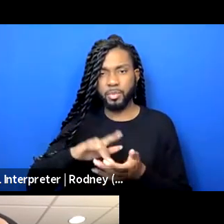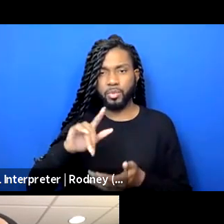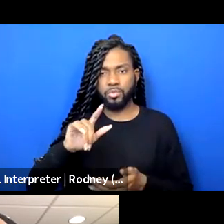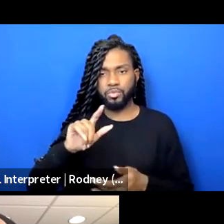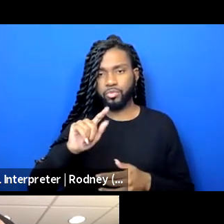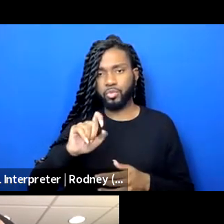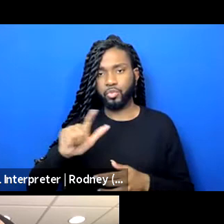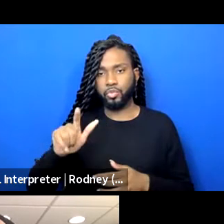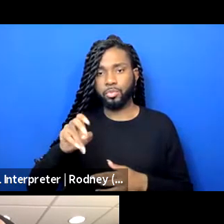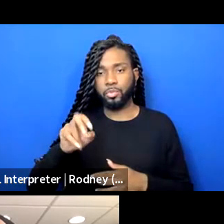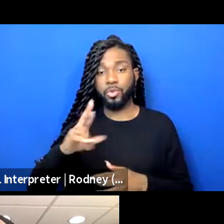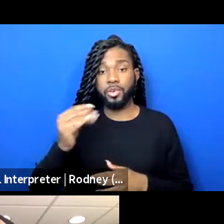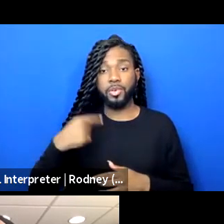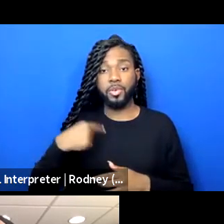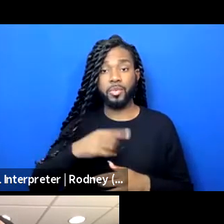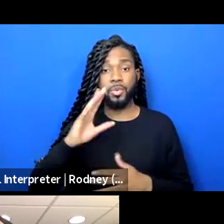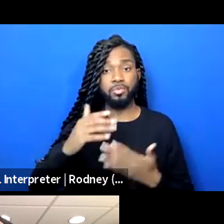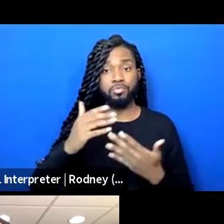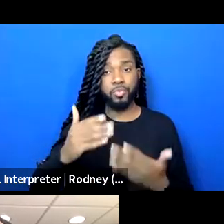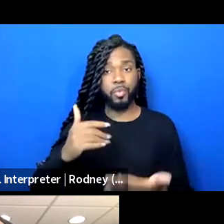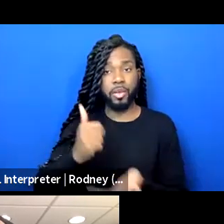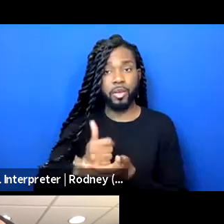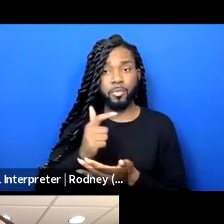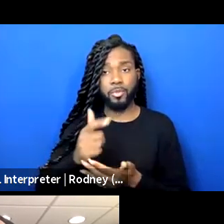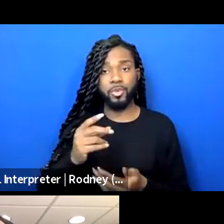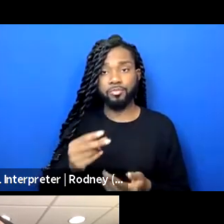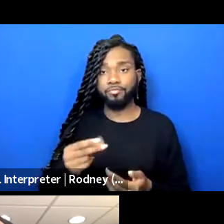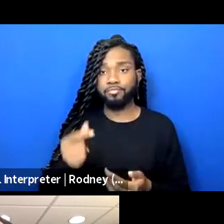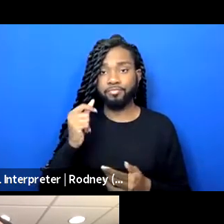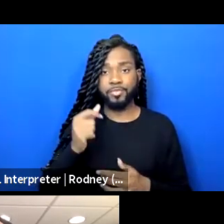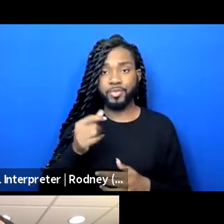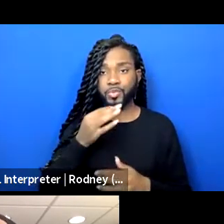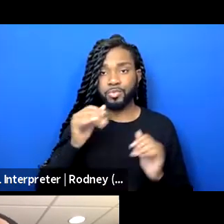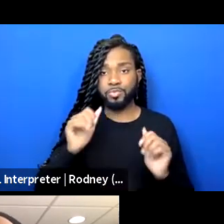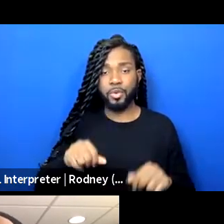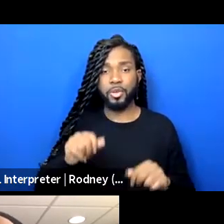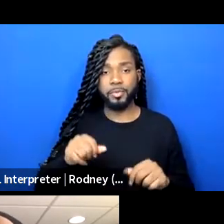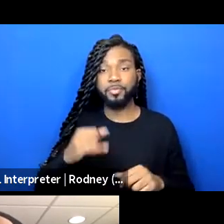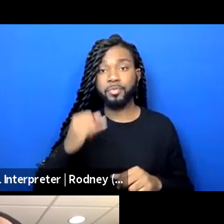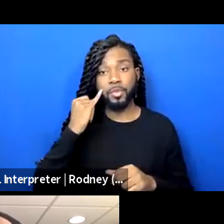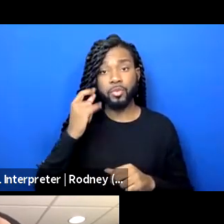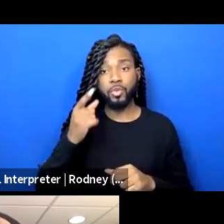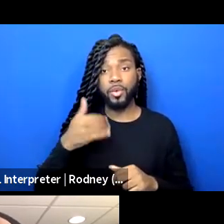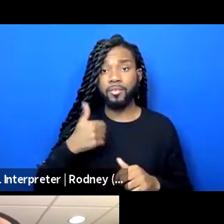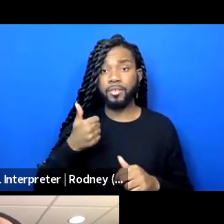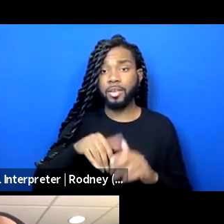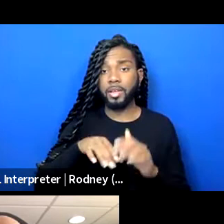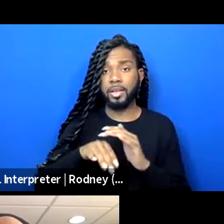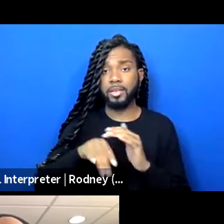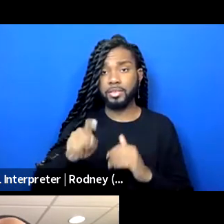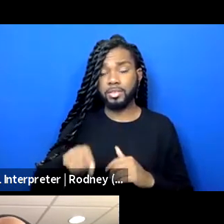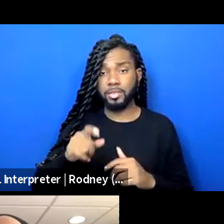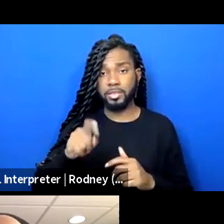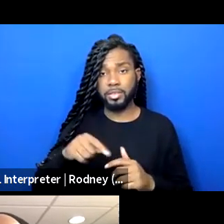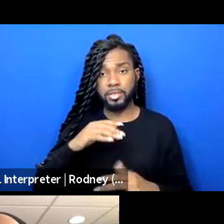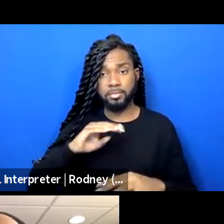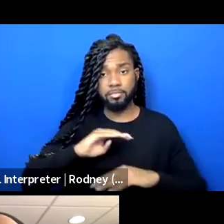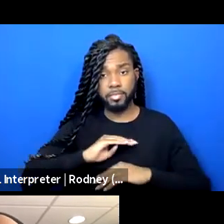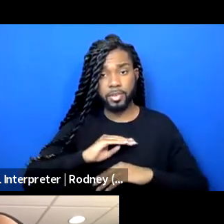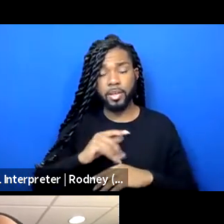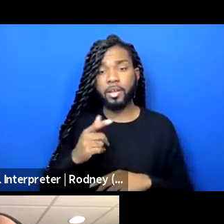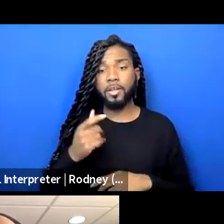And we will get help to you as soon as possible. If you have access needs that need to be met,